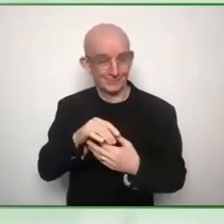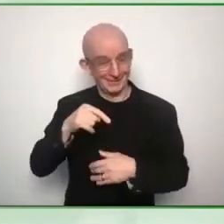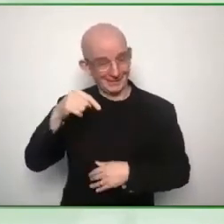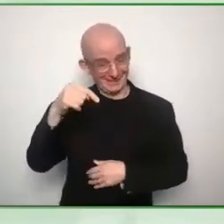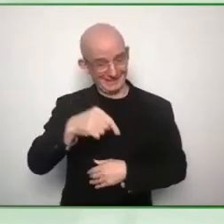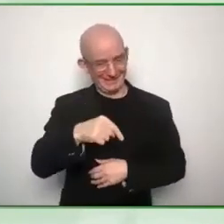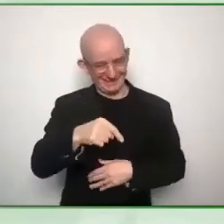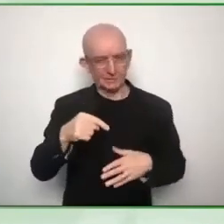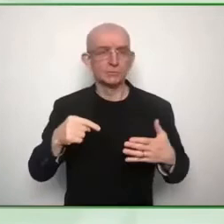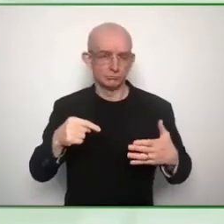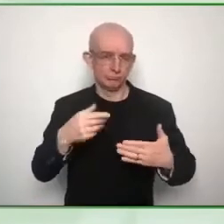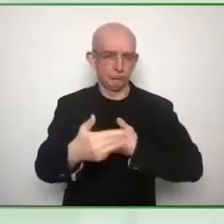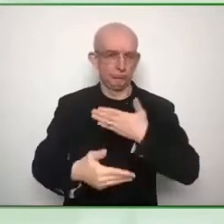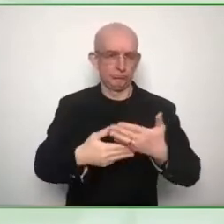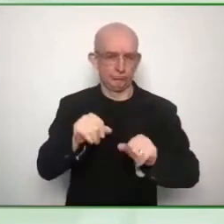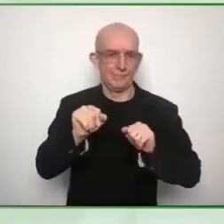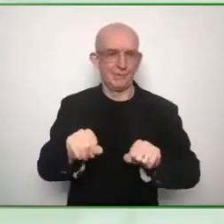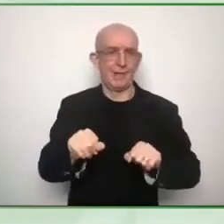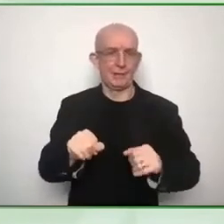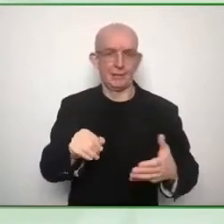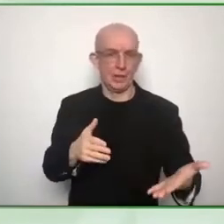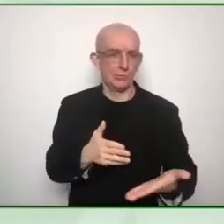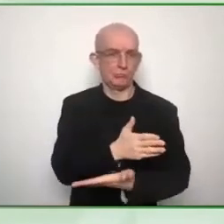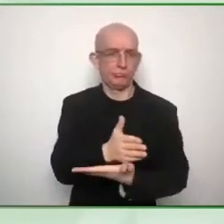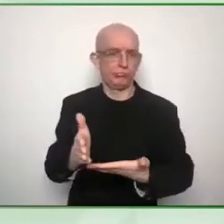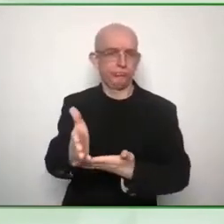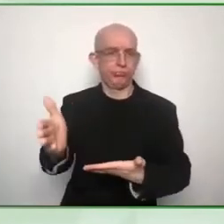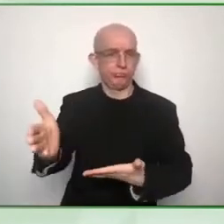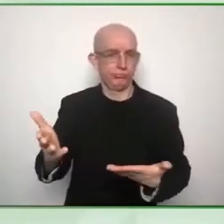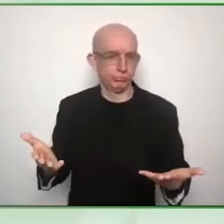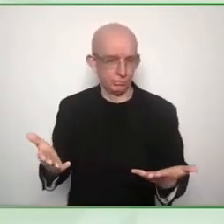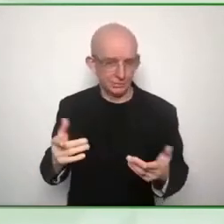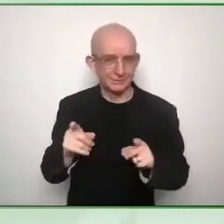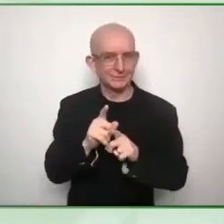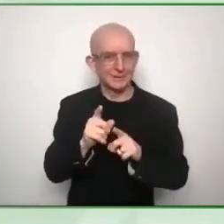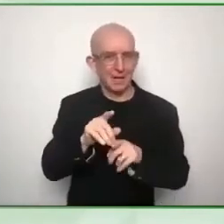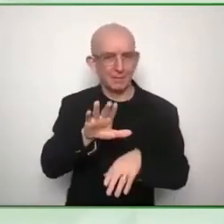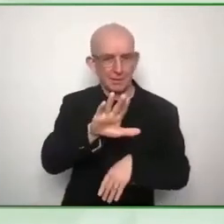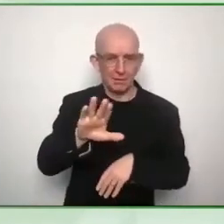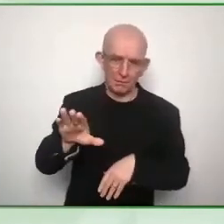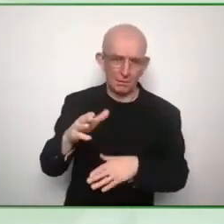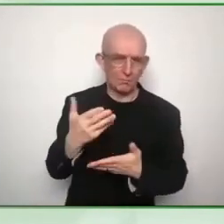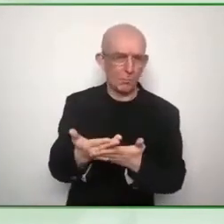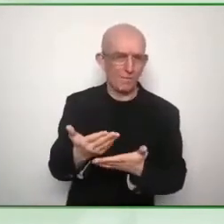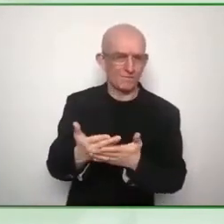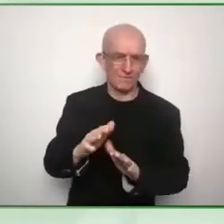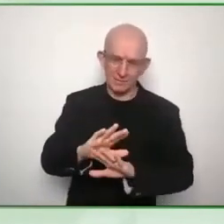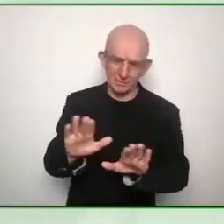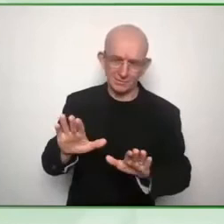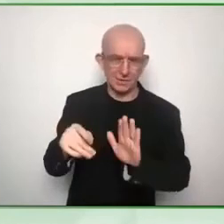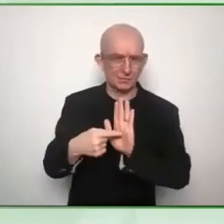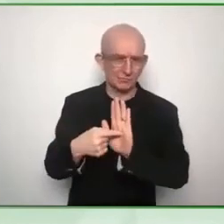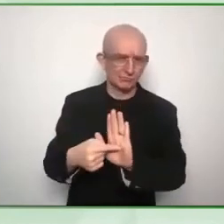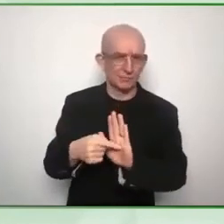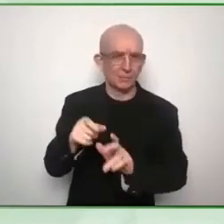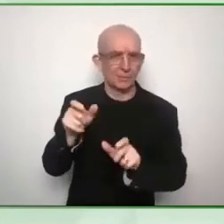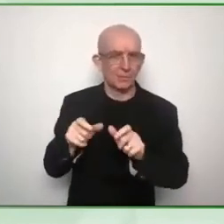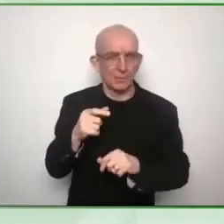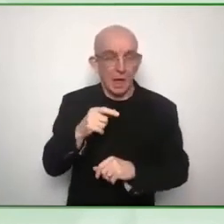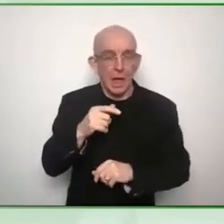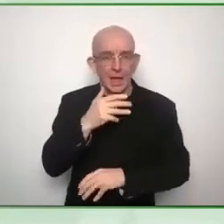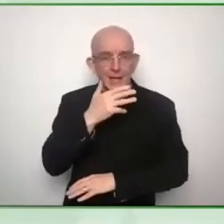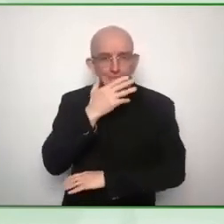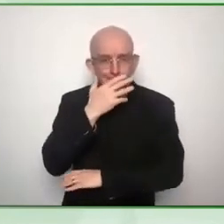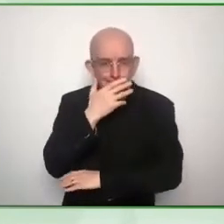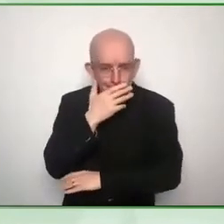positively affected by a project and and then they'll come on board they'll have no choice but to see um